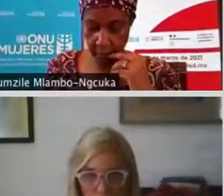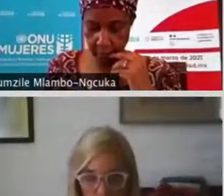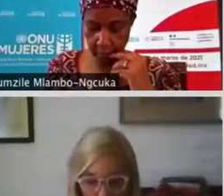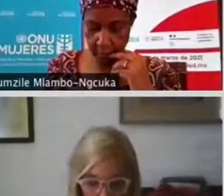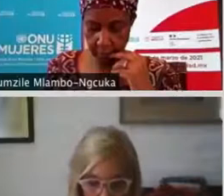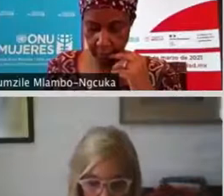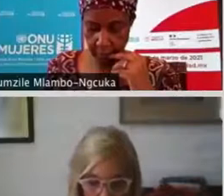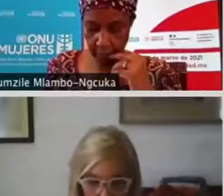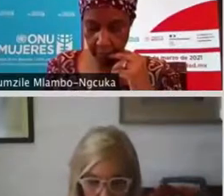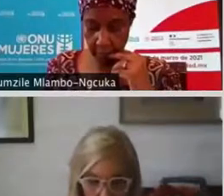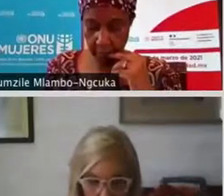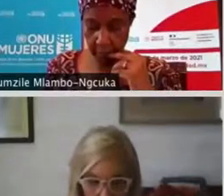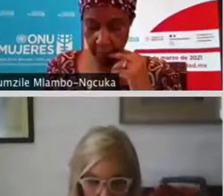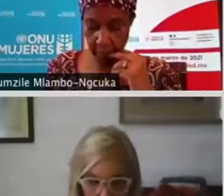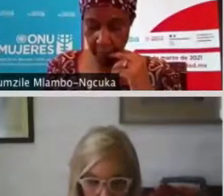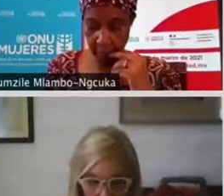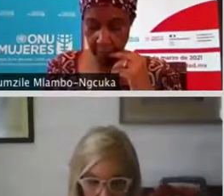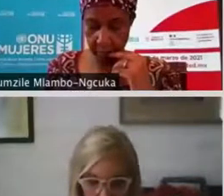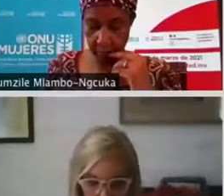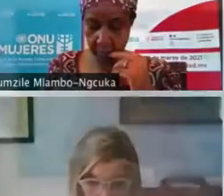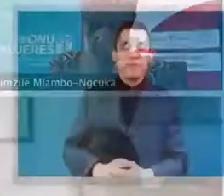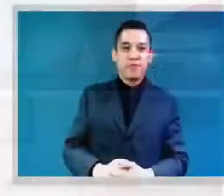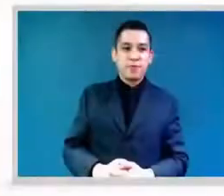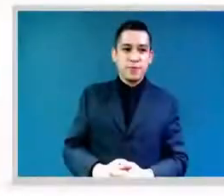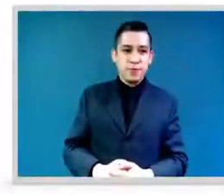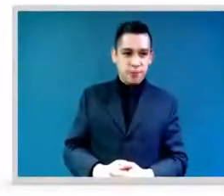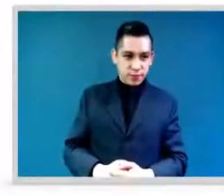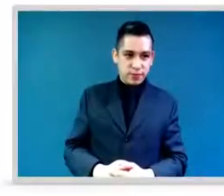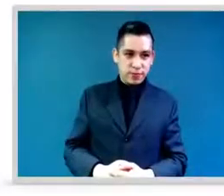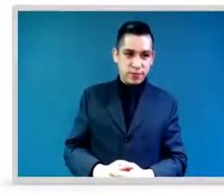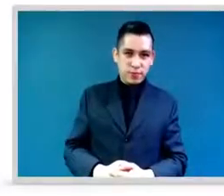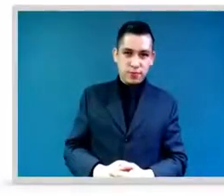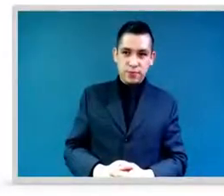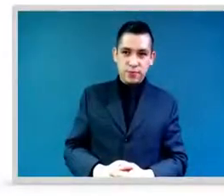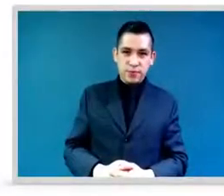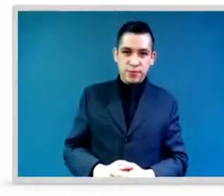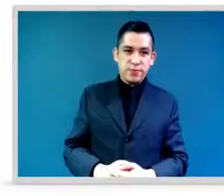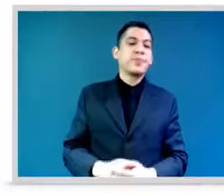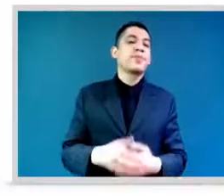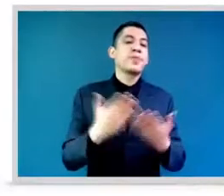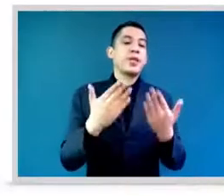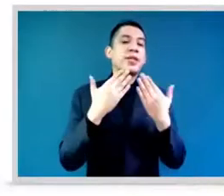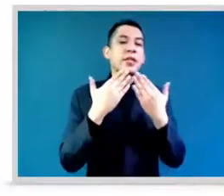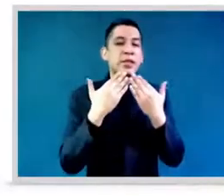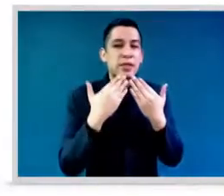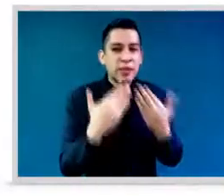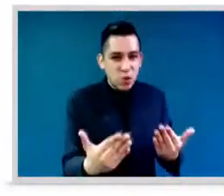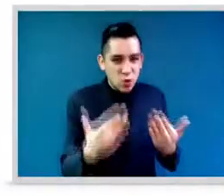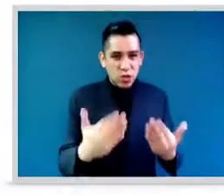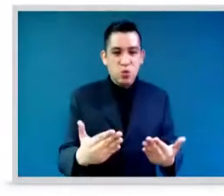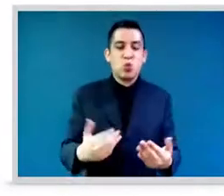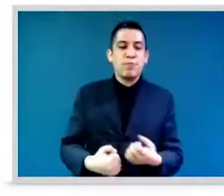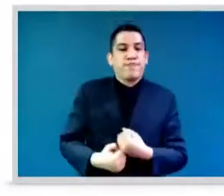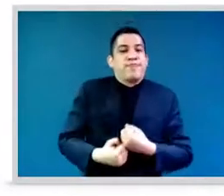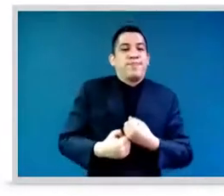Thank you so much, Interior Minister. We have three speakers that we will hear from.